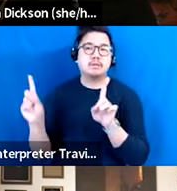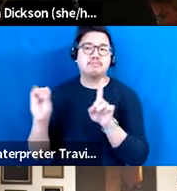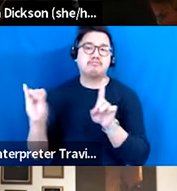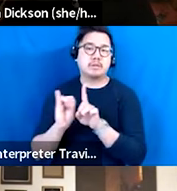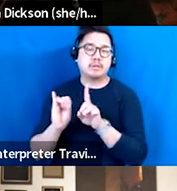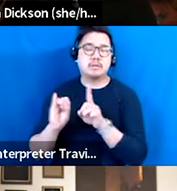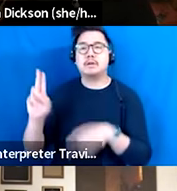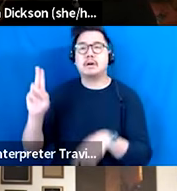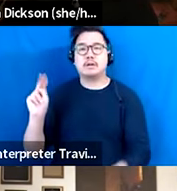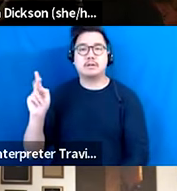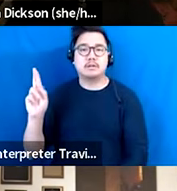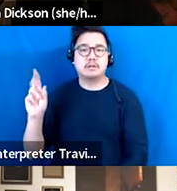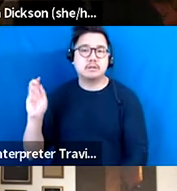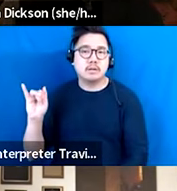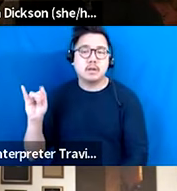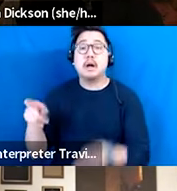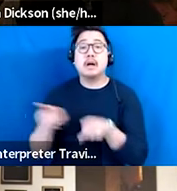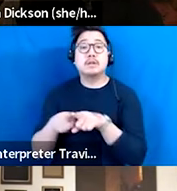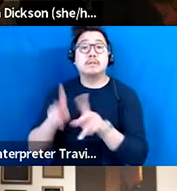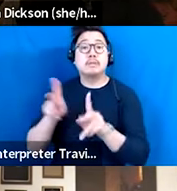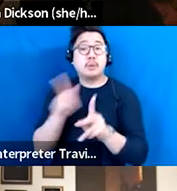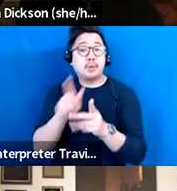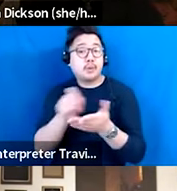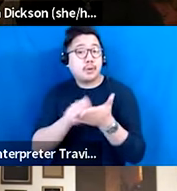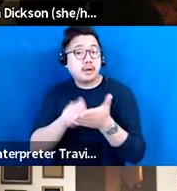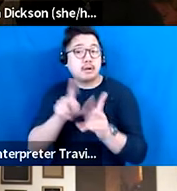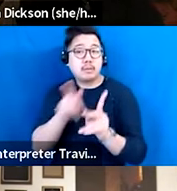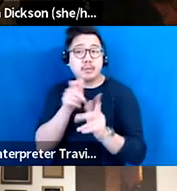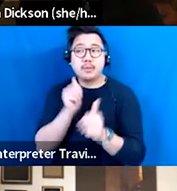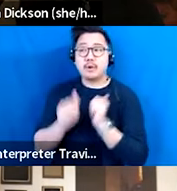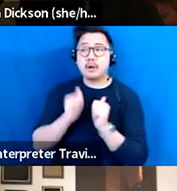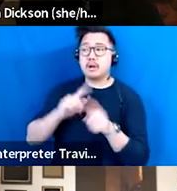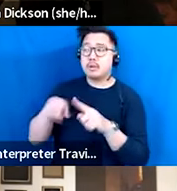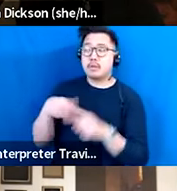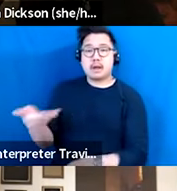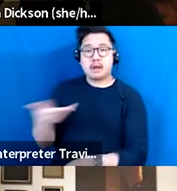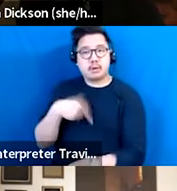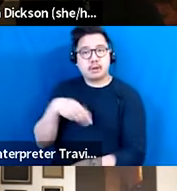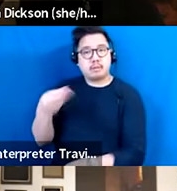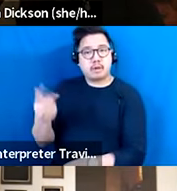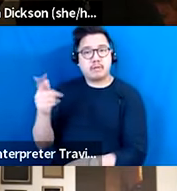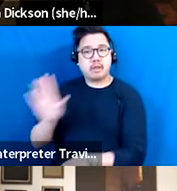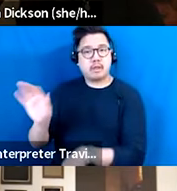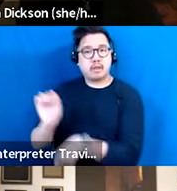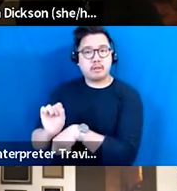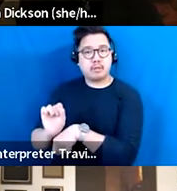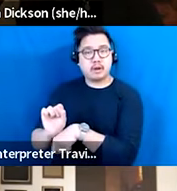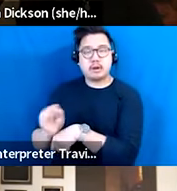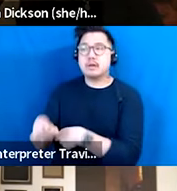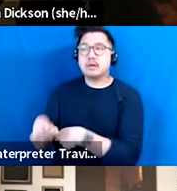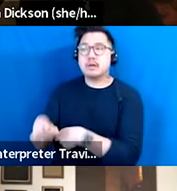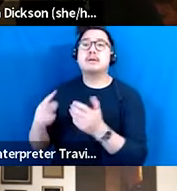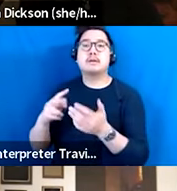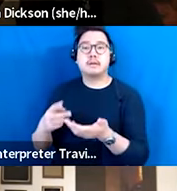creatives for their time in the room. And not just for example, when we commissioned new writers, not just having them get a commission, but